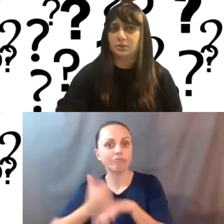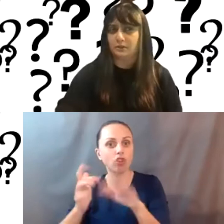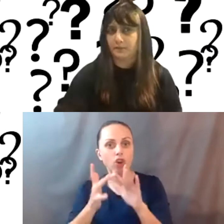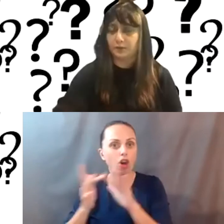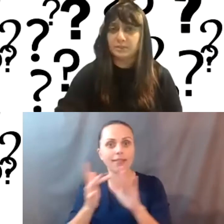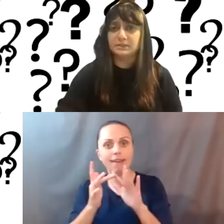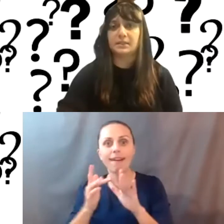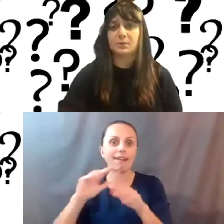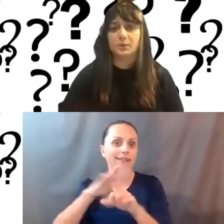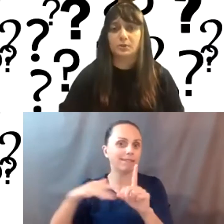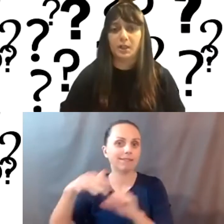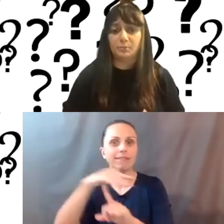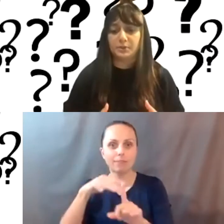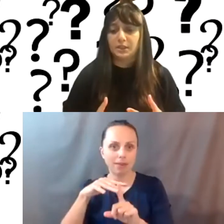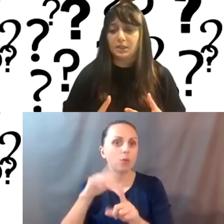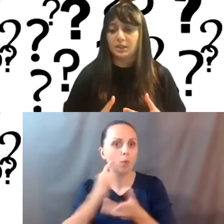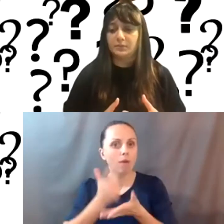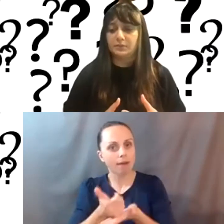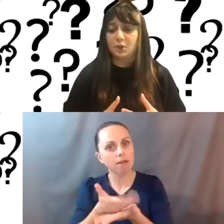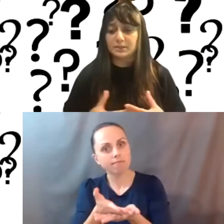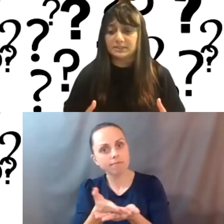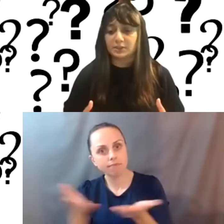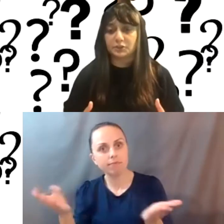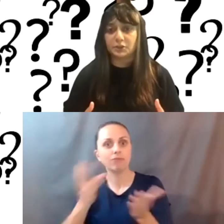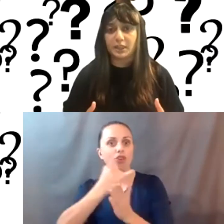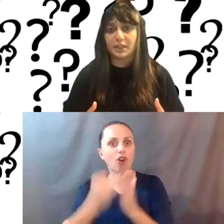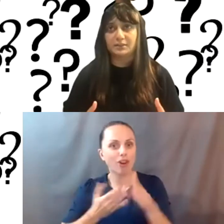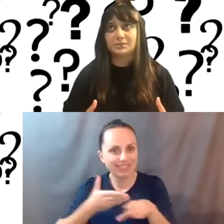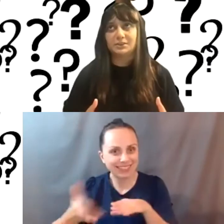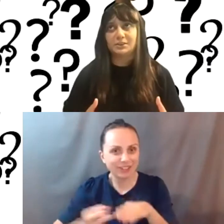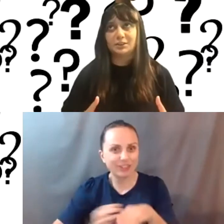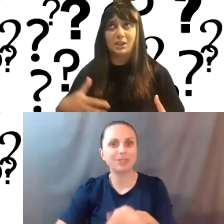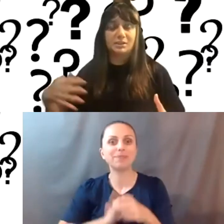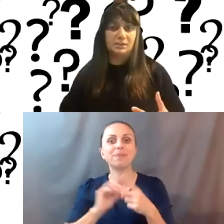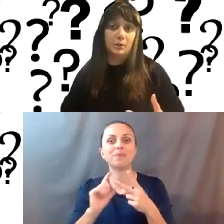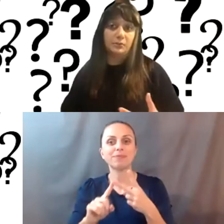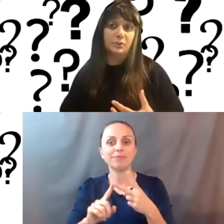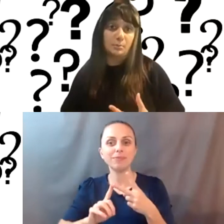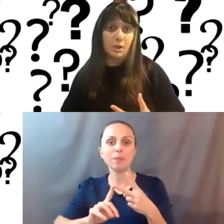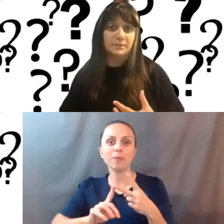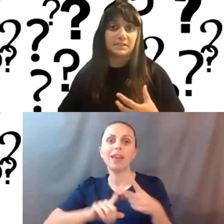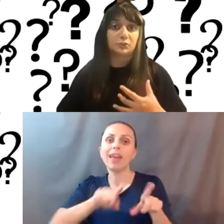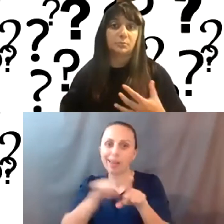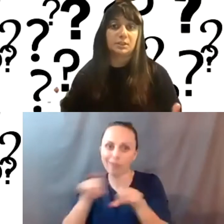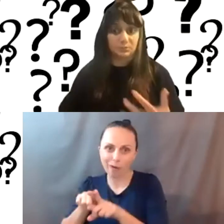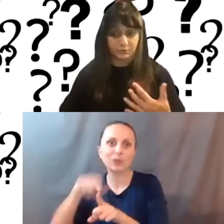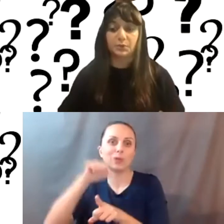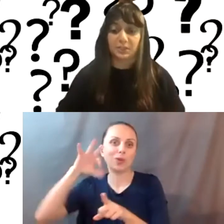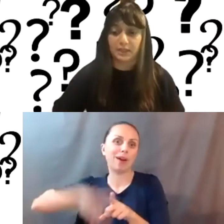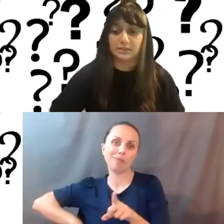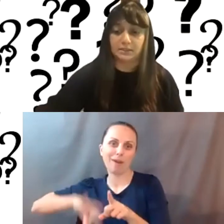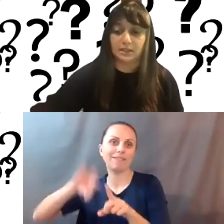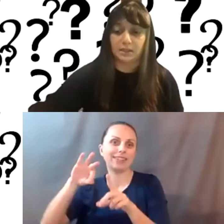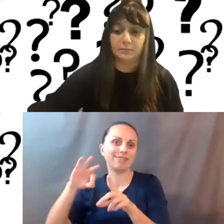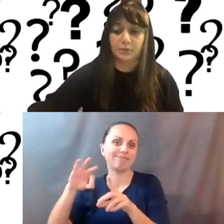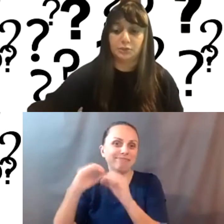digital environments that will help the arts sector and, by default, the nonprofit sector, because we're so